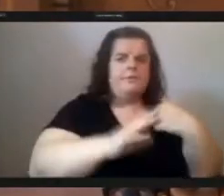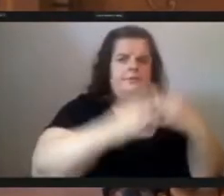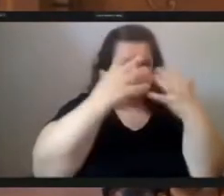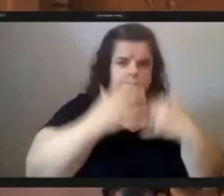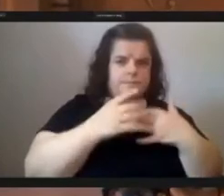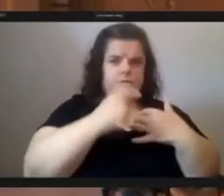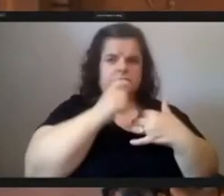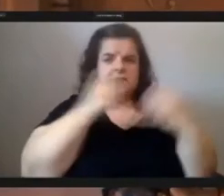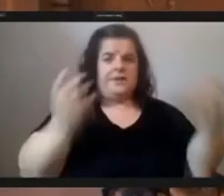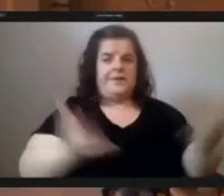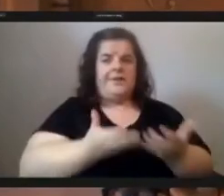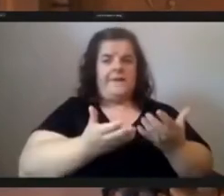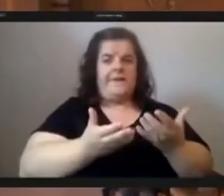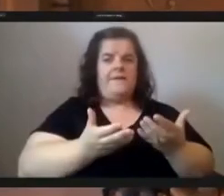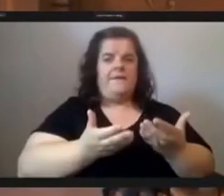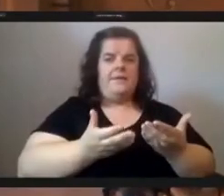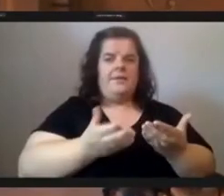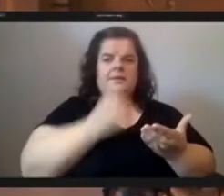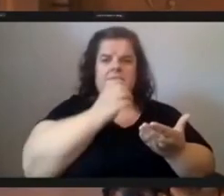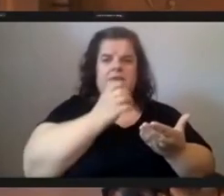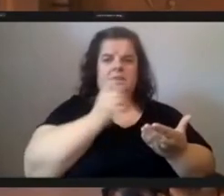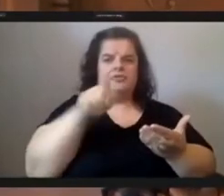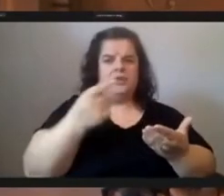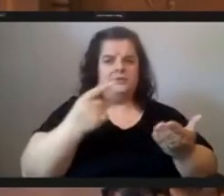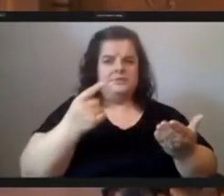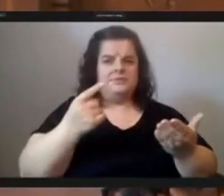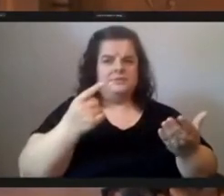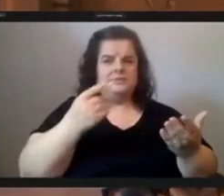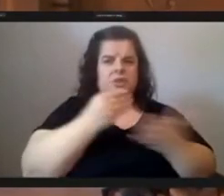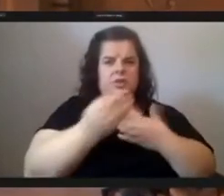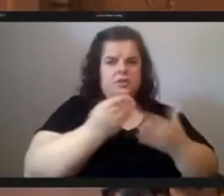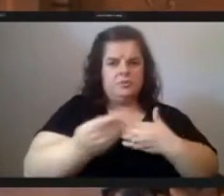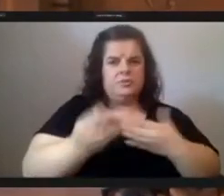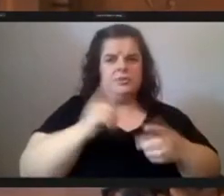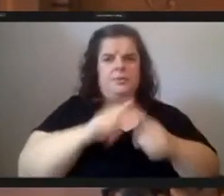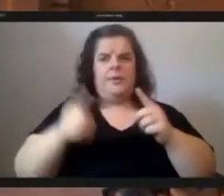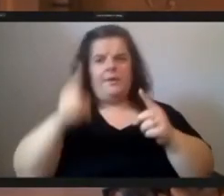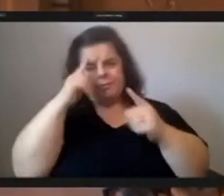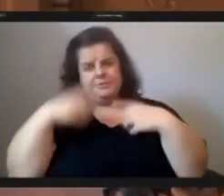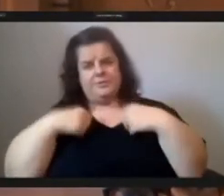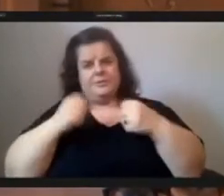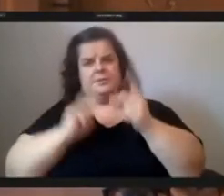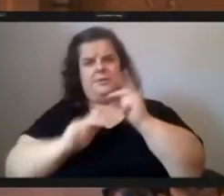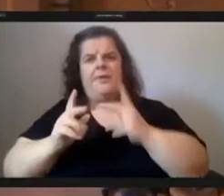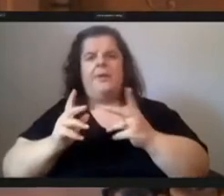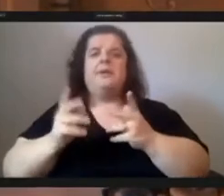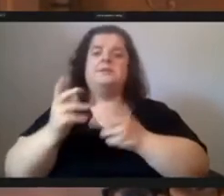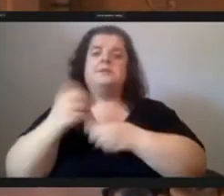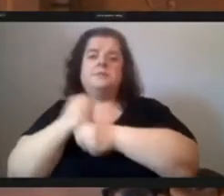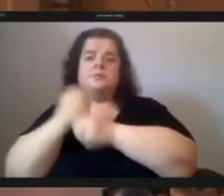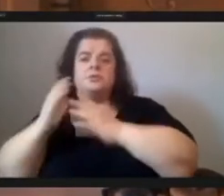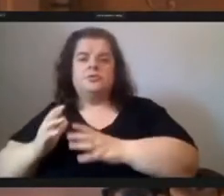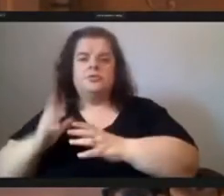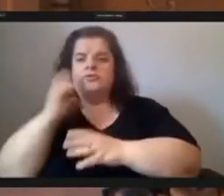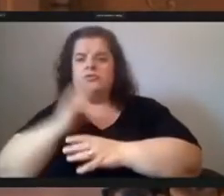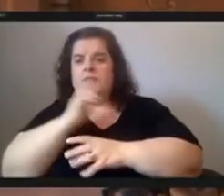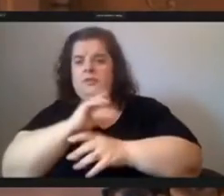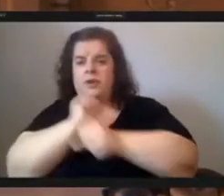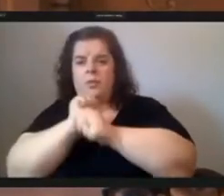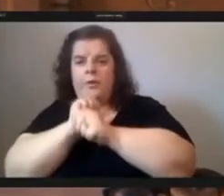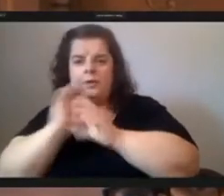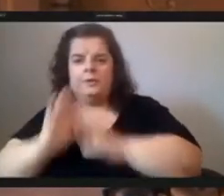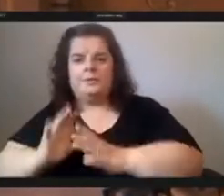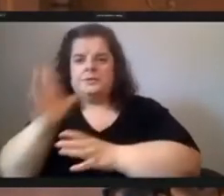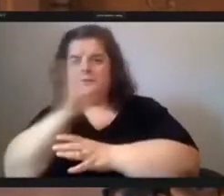not alone and it's not just consumers mental health that's at risk it's producers restaurant workers farmers